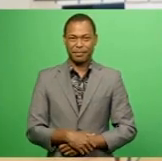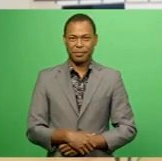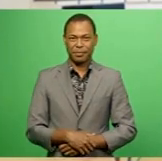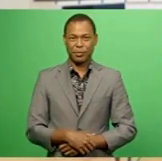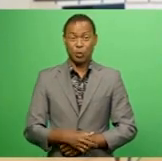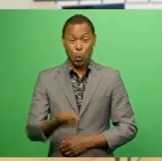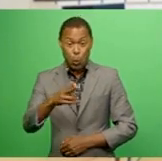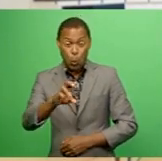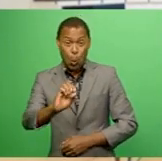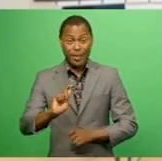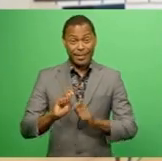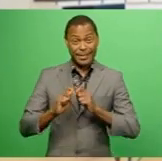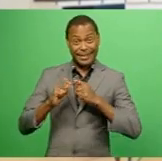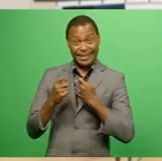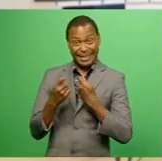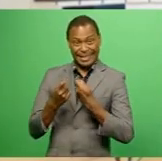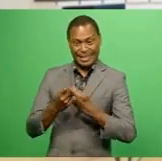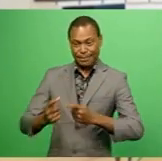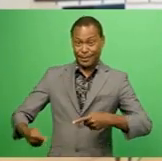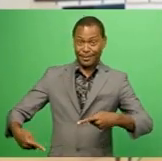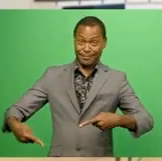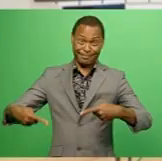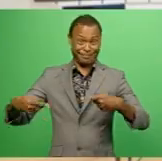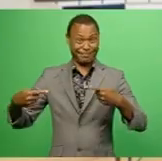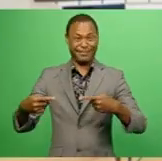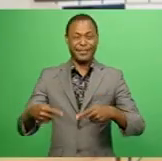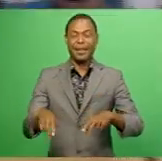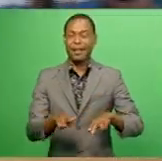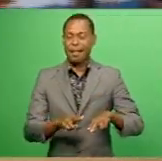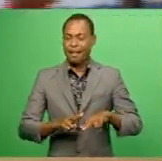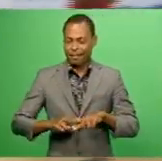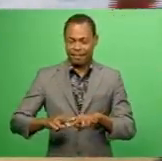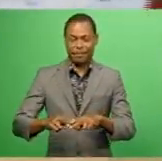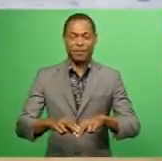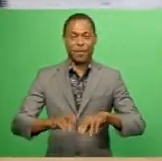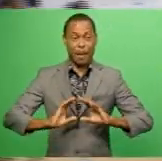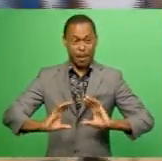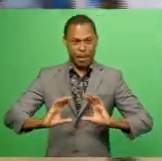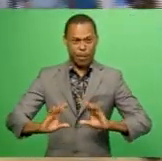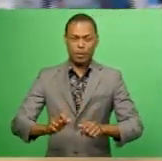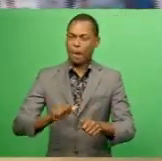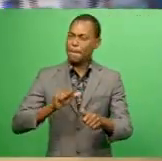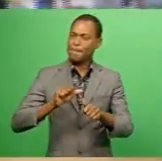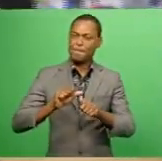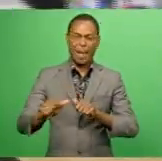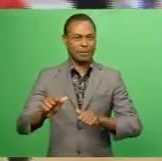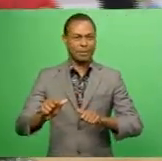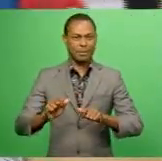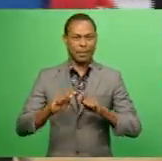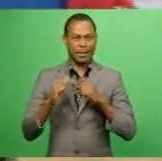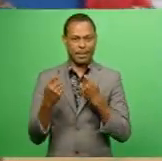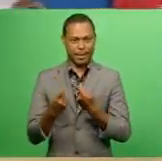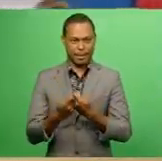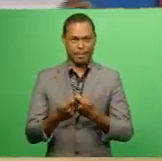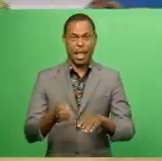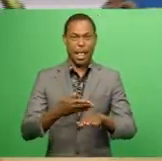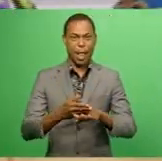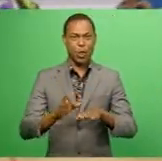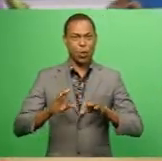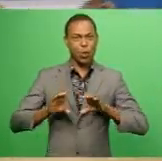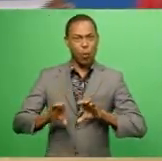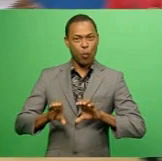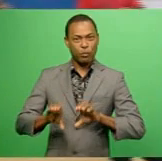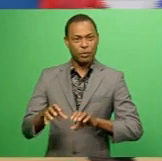teams expected to compete, Netball Fiji will need to put together its best team with the help from new coach Jenny Brazel.